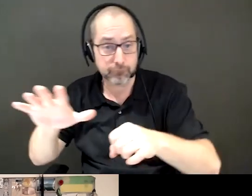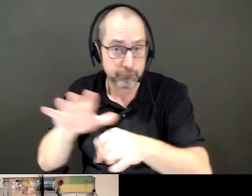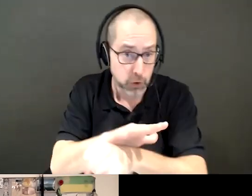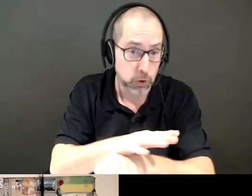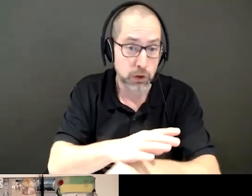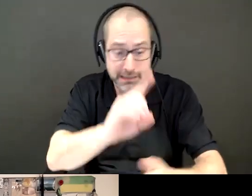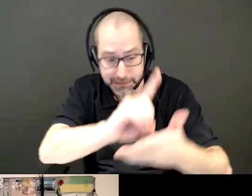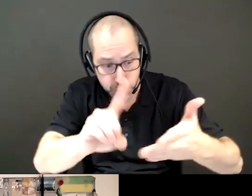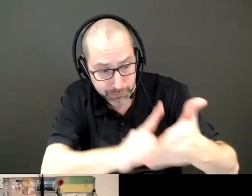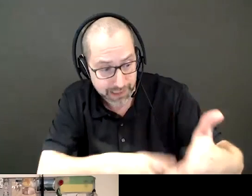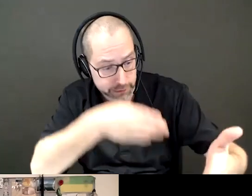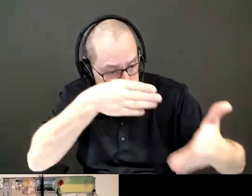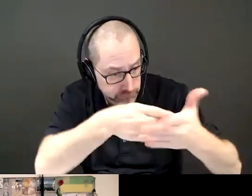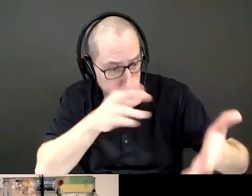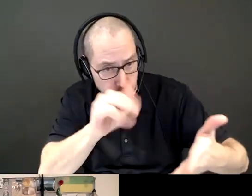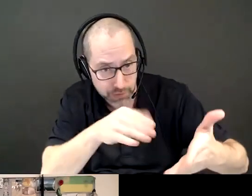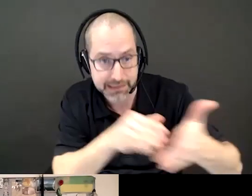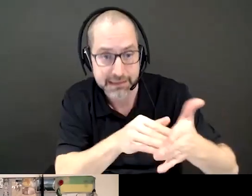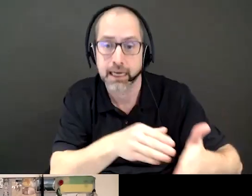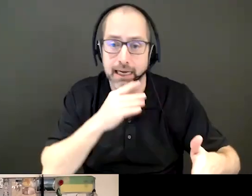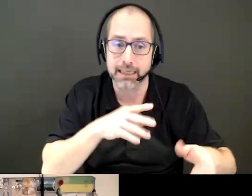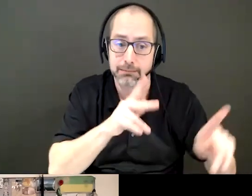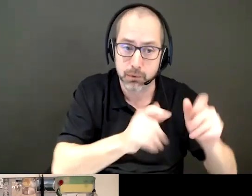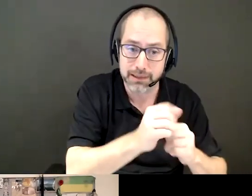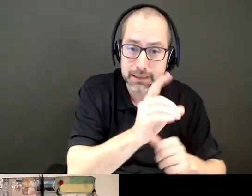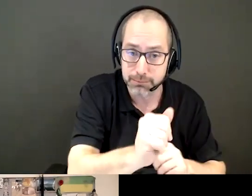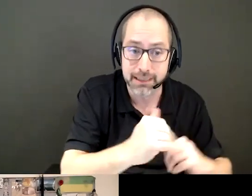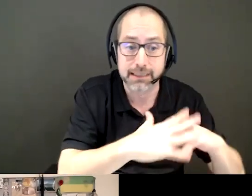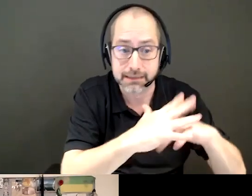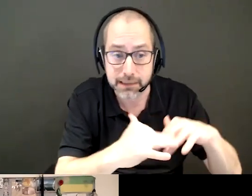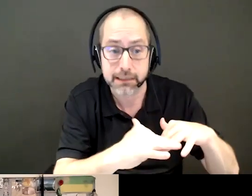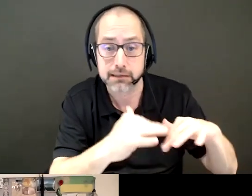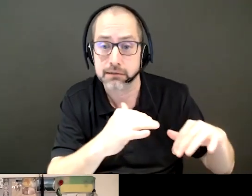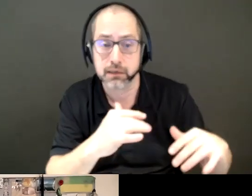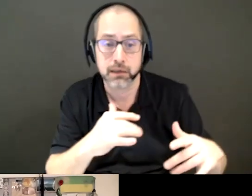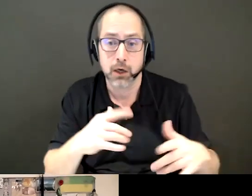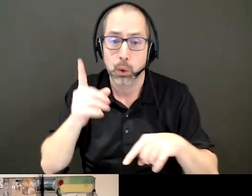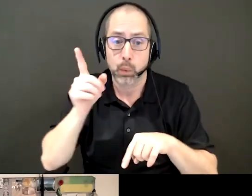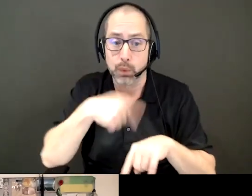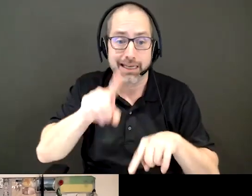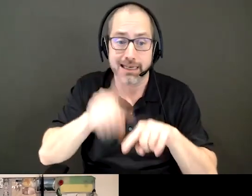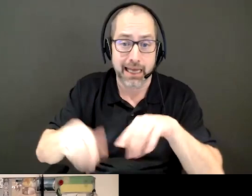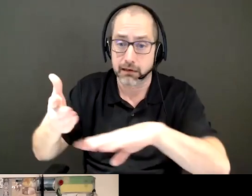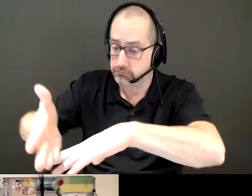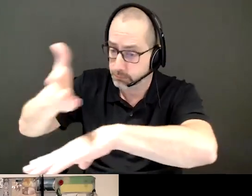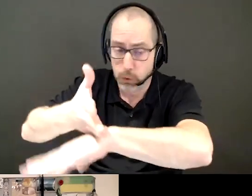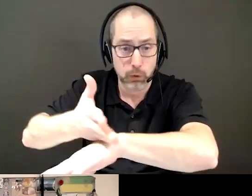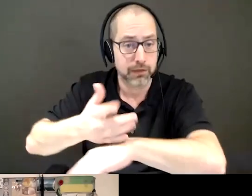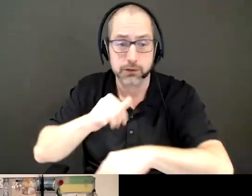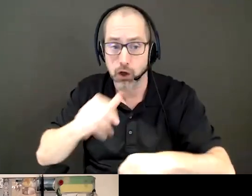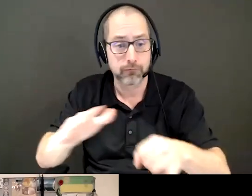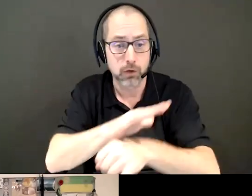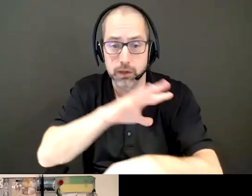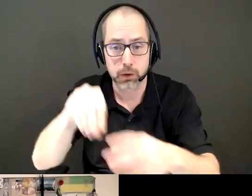discrimination, discrimination against persons with disabilities, I don't think that we can really go forward. And I don't think that we'll be a truly inclusive country.